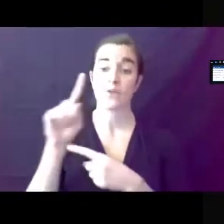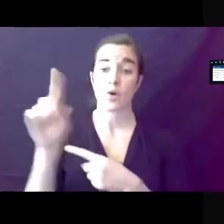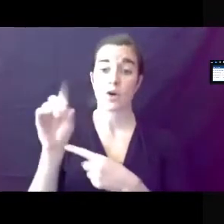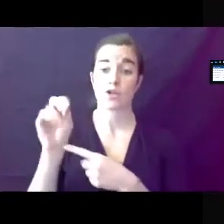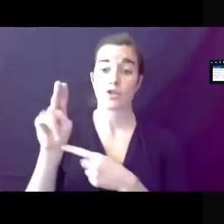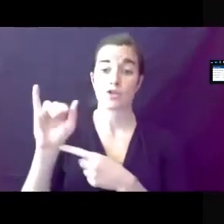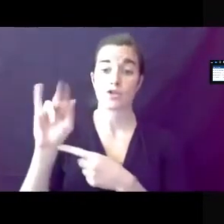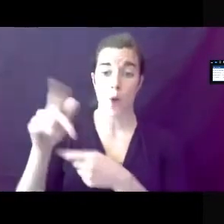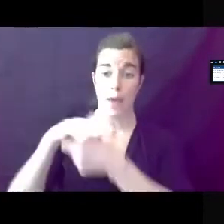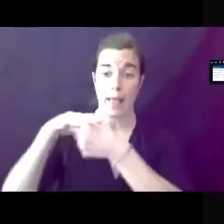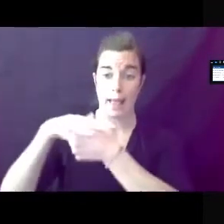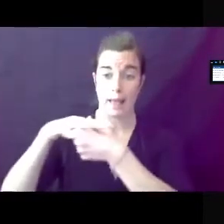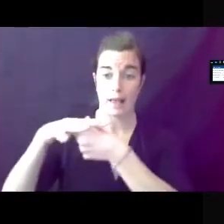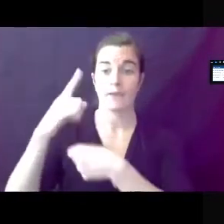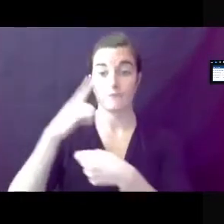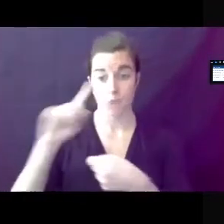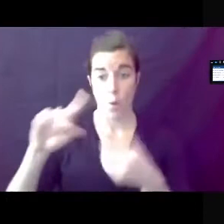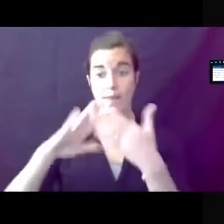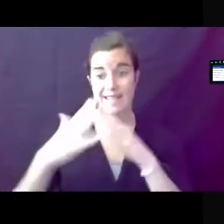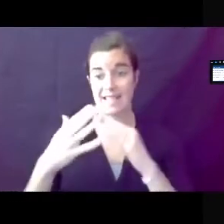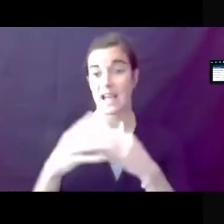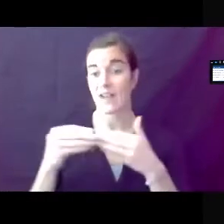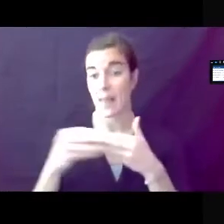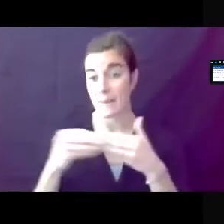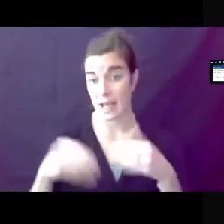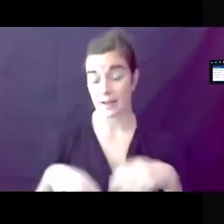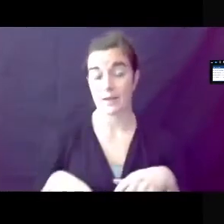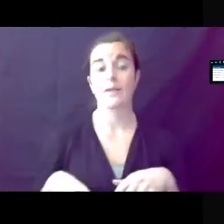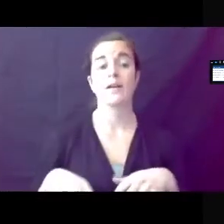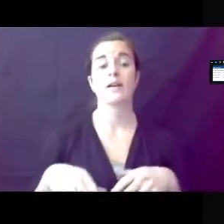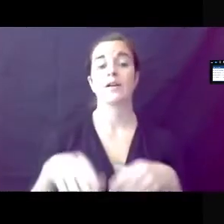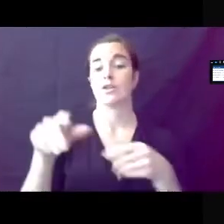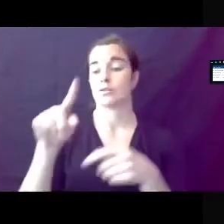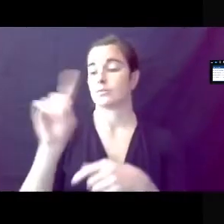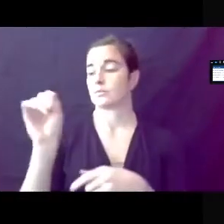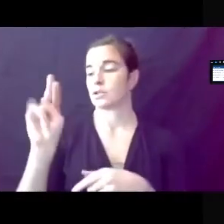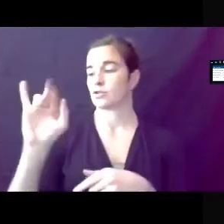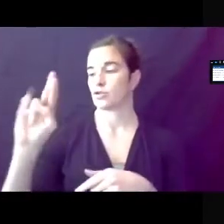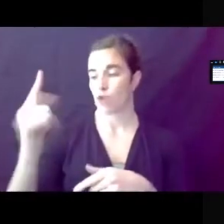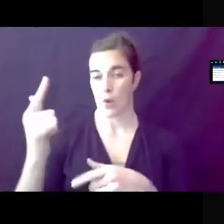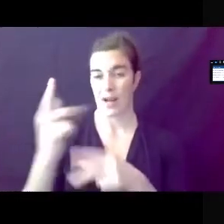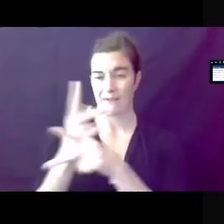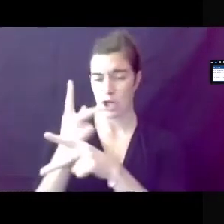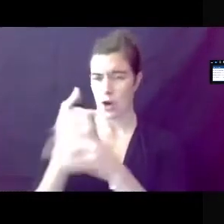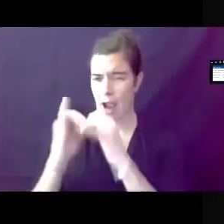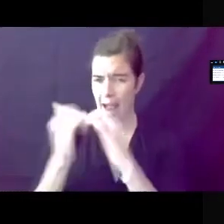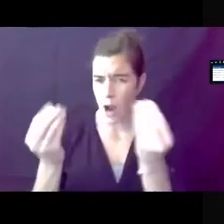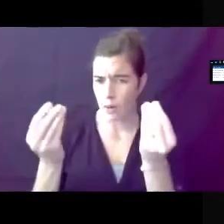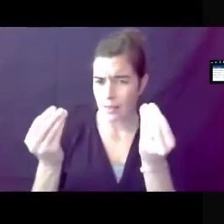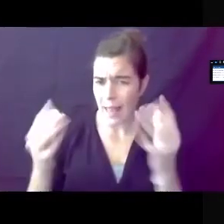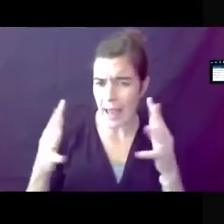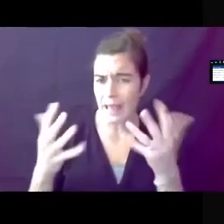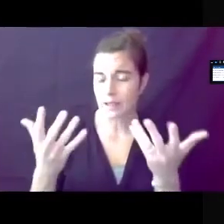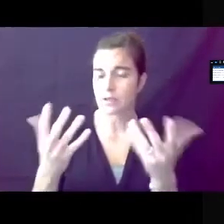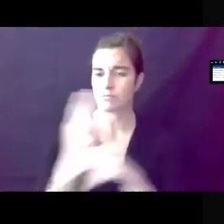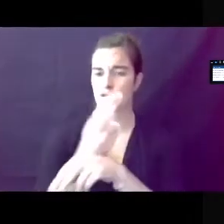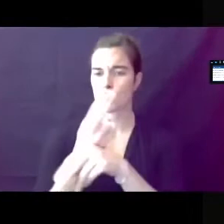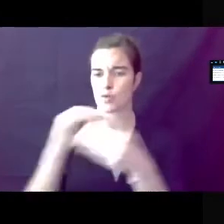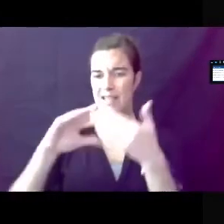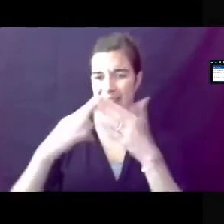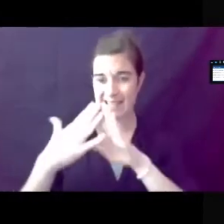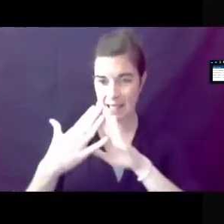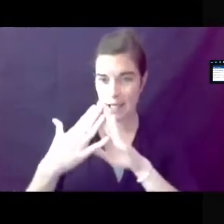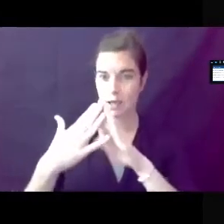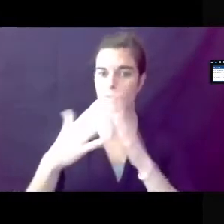ordinance for the City of Columbia. Zoning is the law that determines how land or property can be used in the city. It regulates the